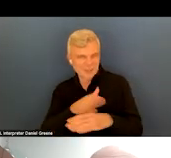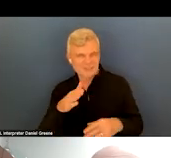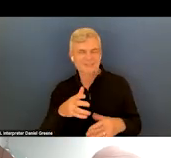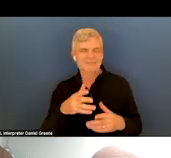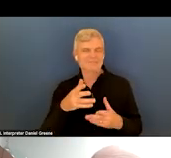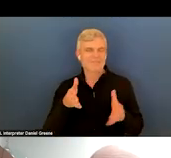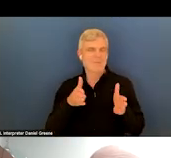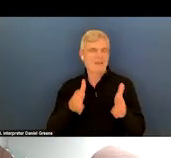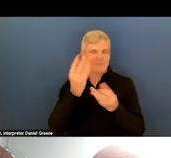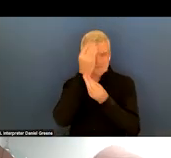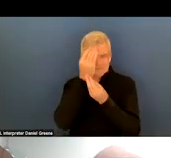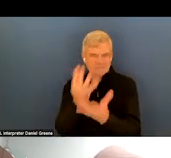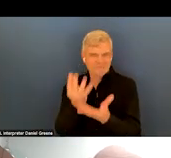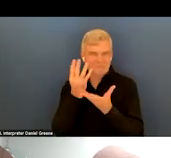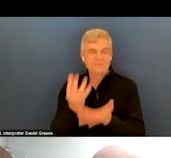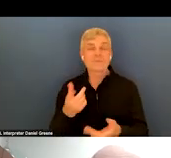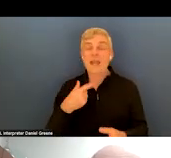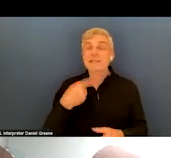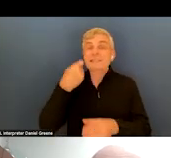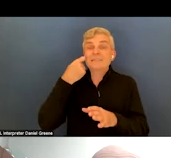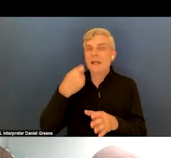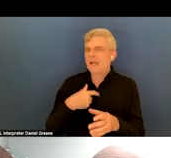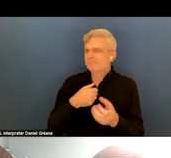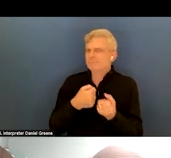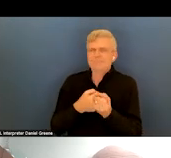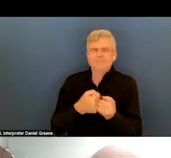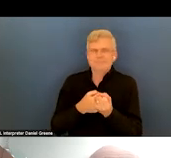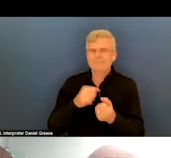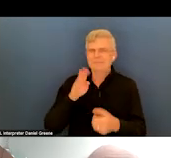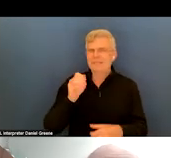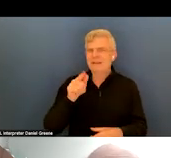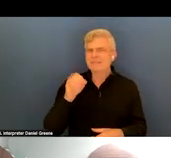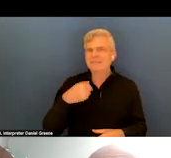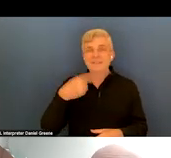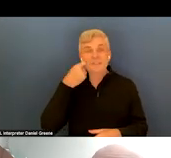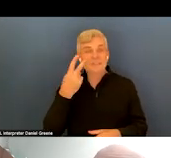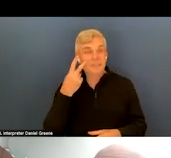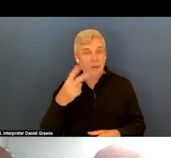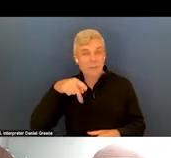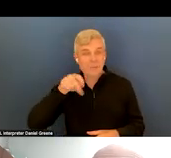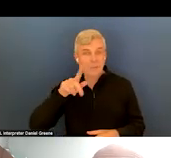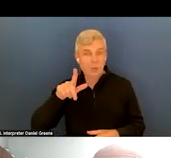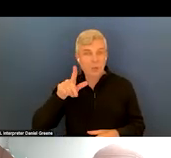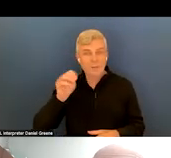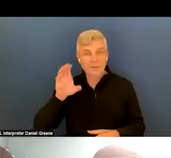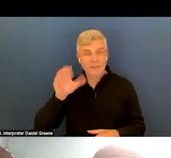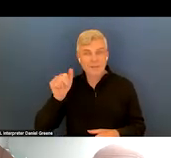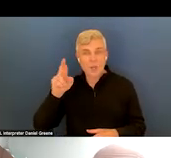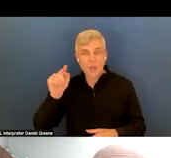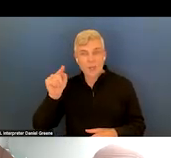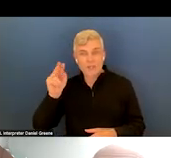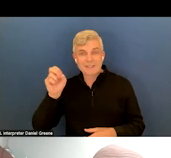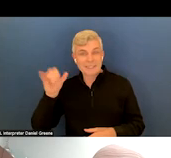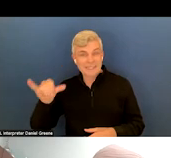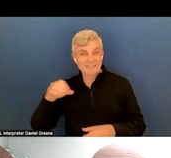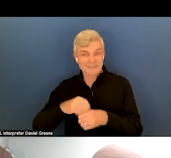fan. Just saw Paul McCartney at the at Baltimore. And but let